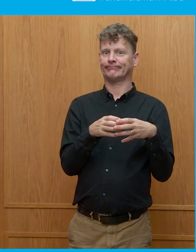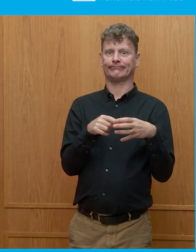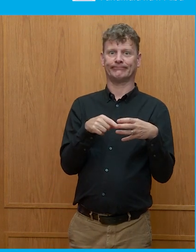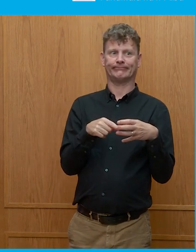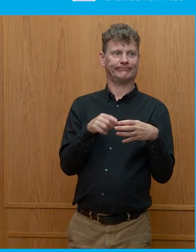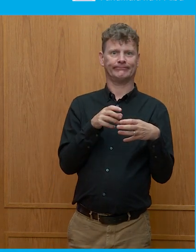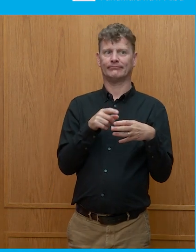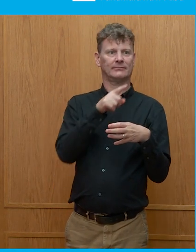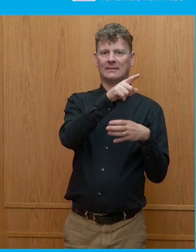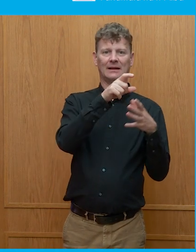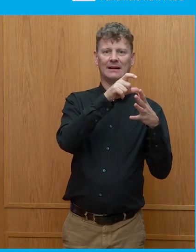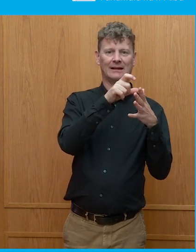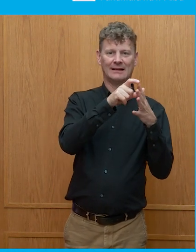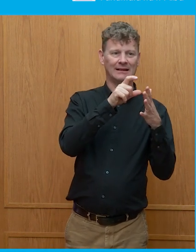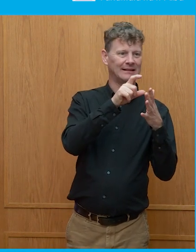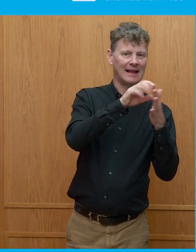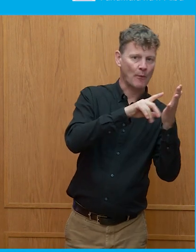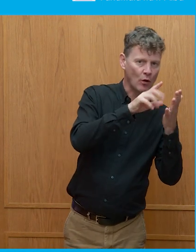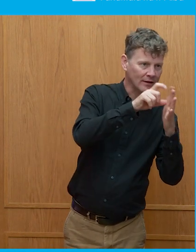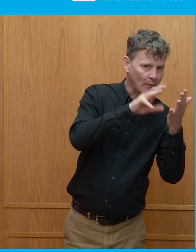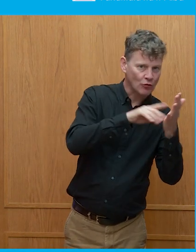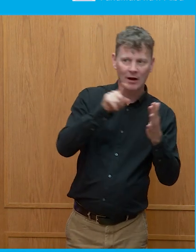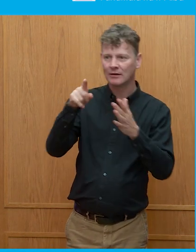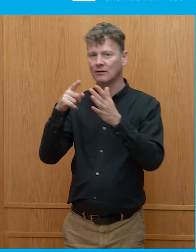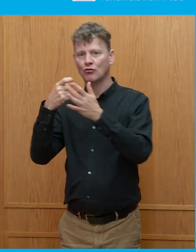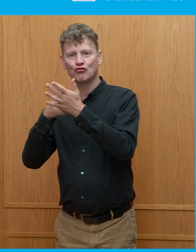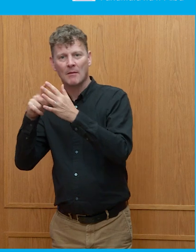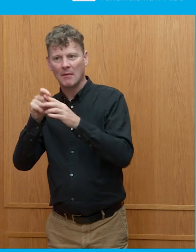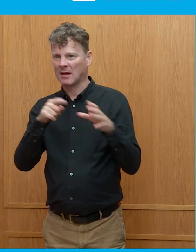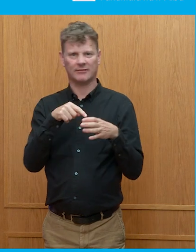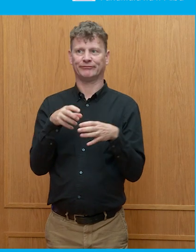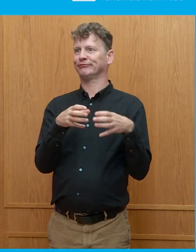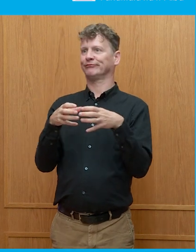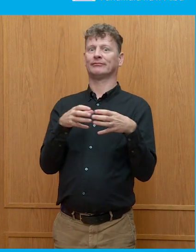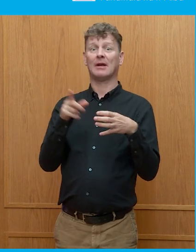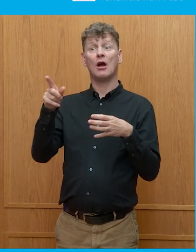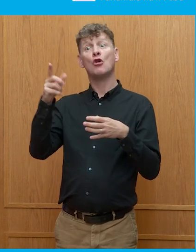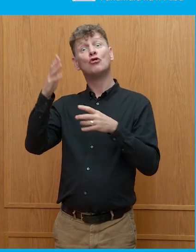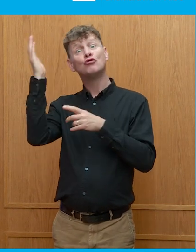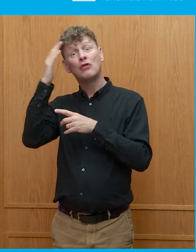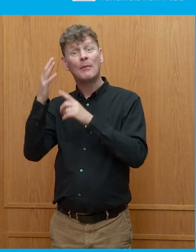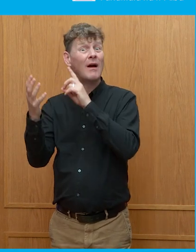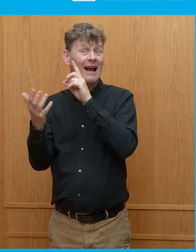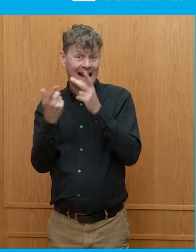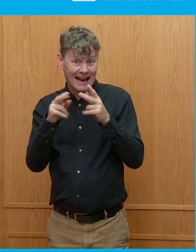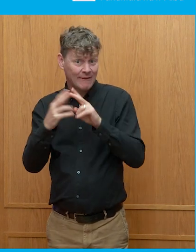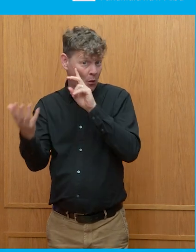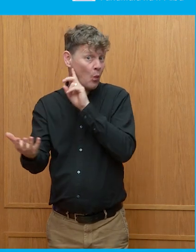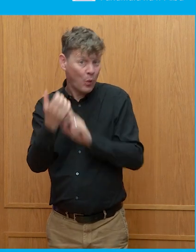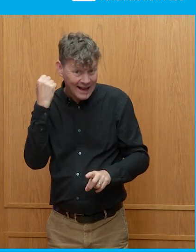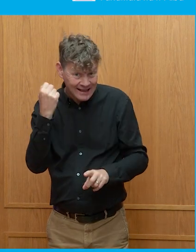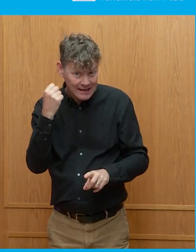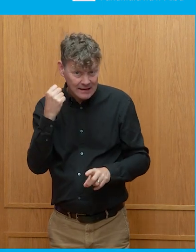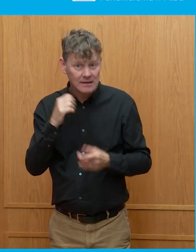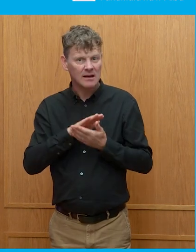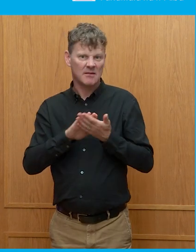whether or not Trump wins this election, the next election, if Trump wins, does it on the